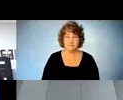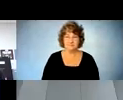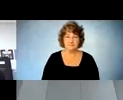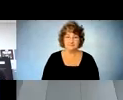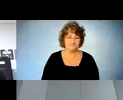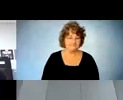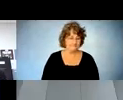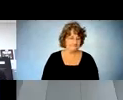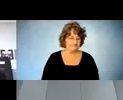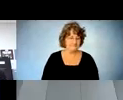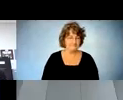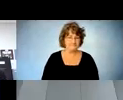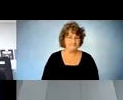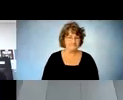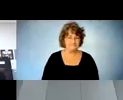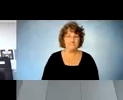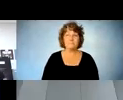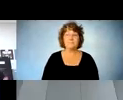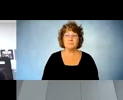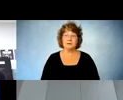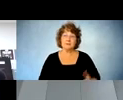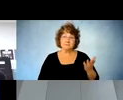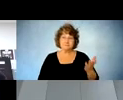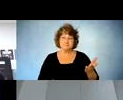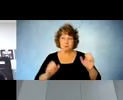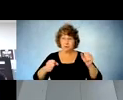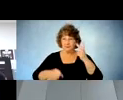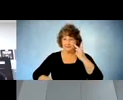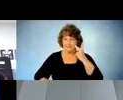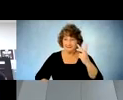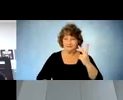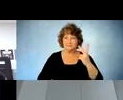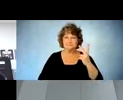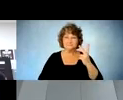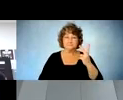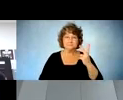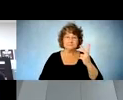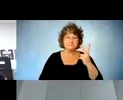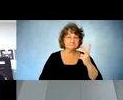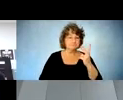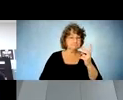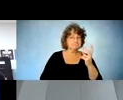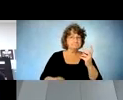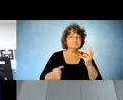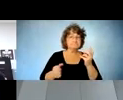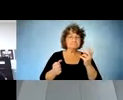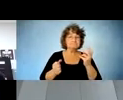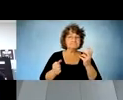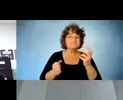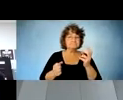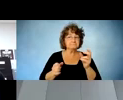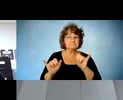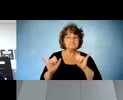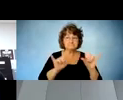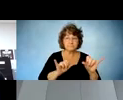okay um so here you can you can see there's um a lot of continued information about um speaking with his